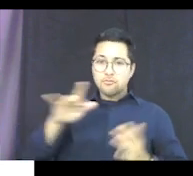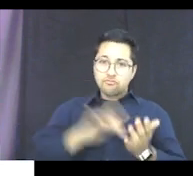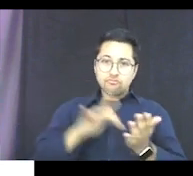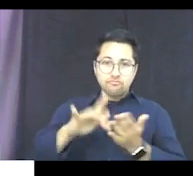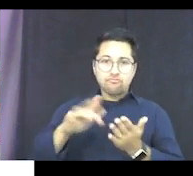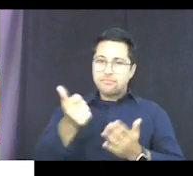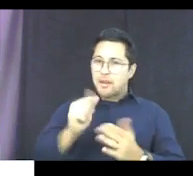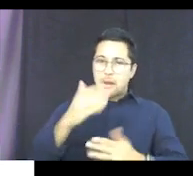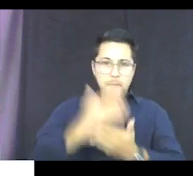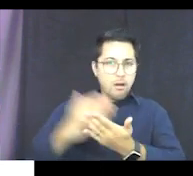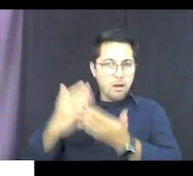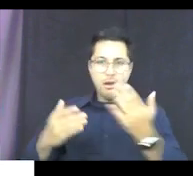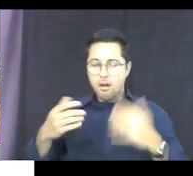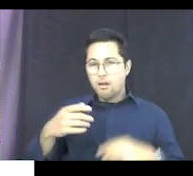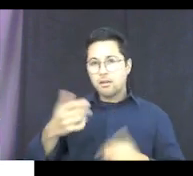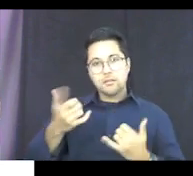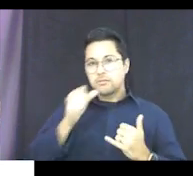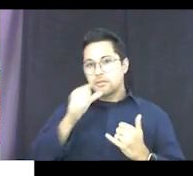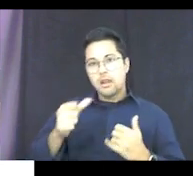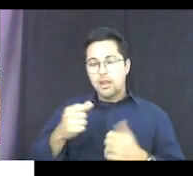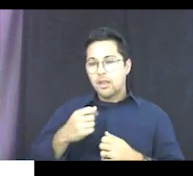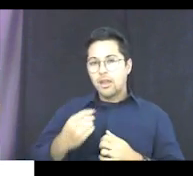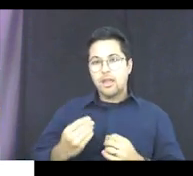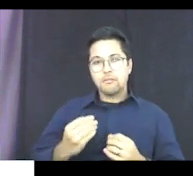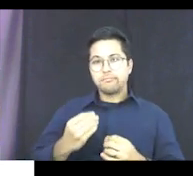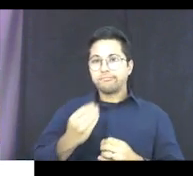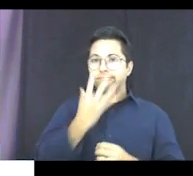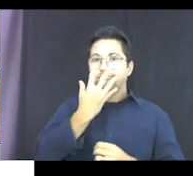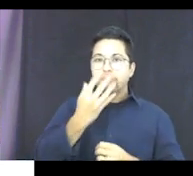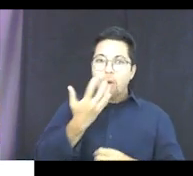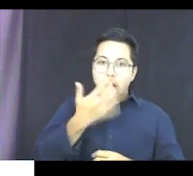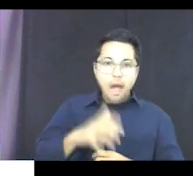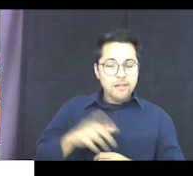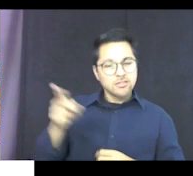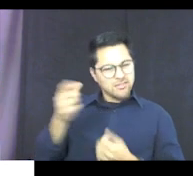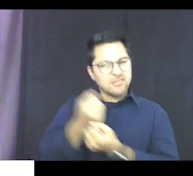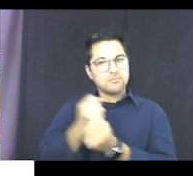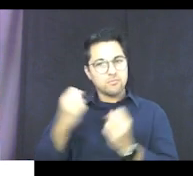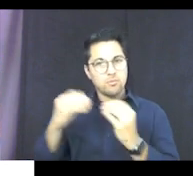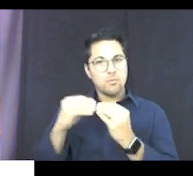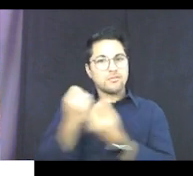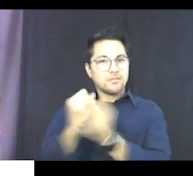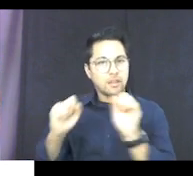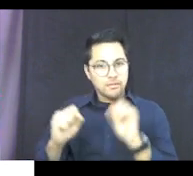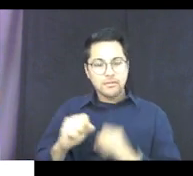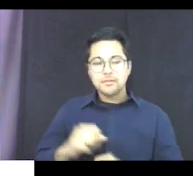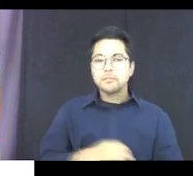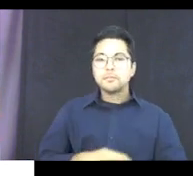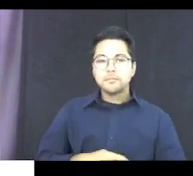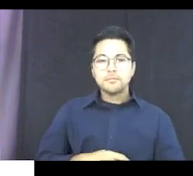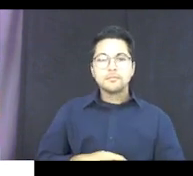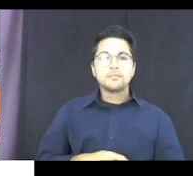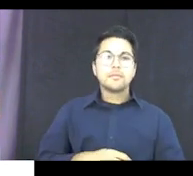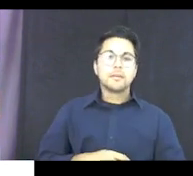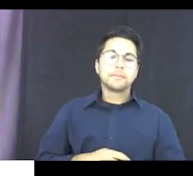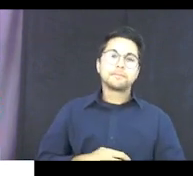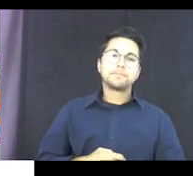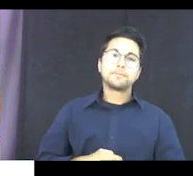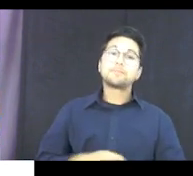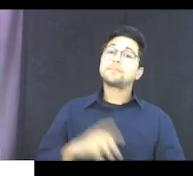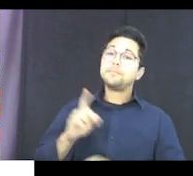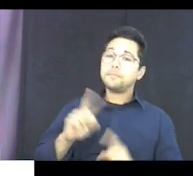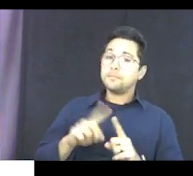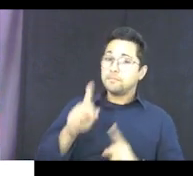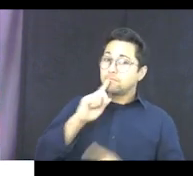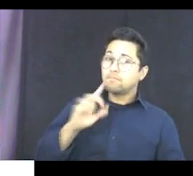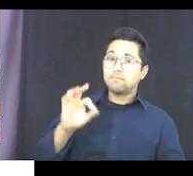part of it even when it's working and it doesn't get really hot. So it's safe for kids, especially kids who are blind or have low vision. But